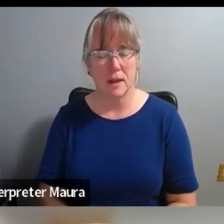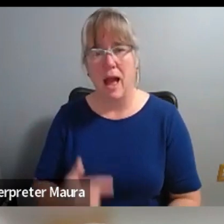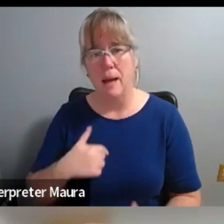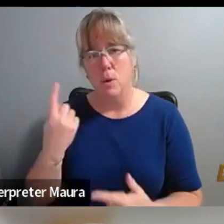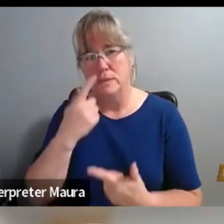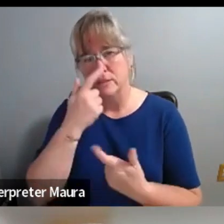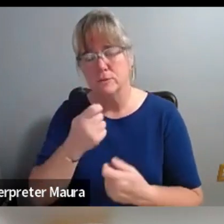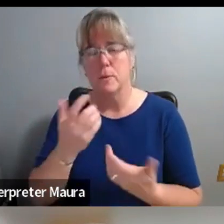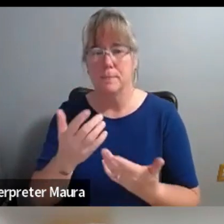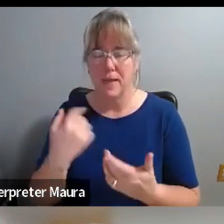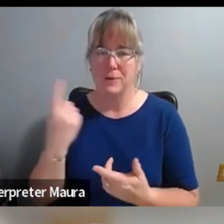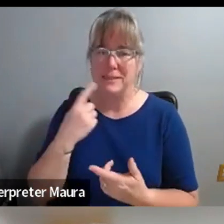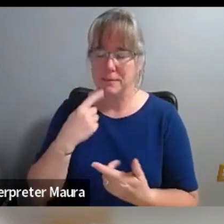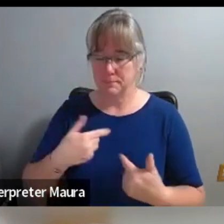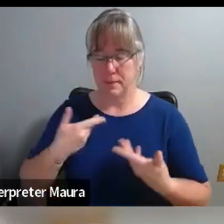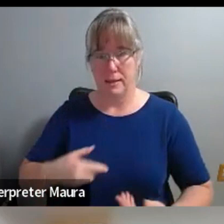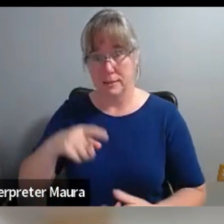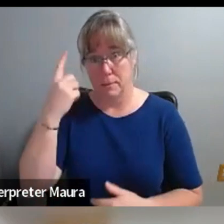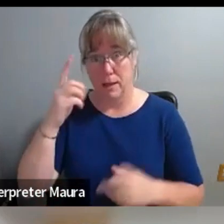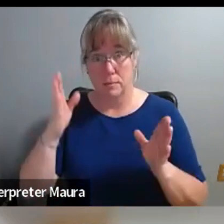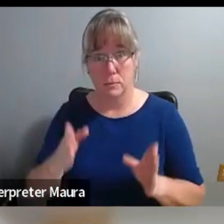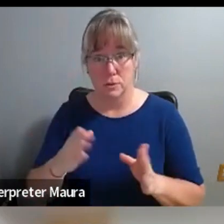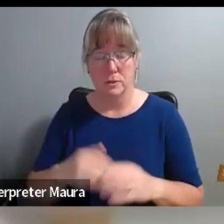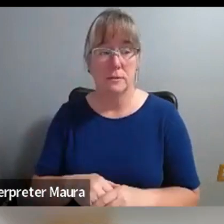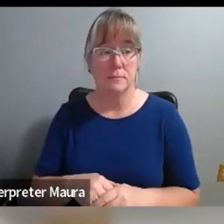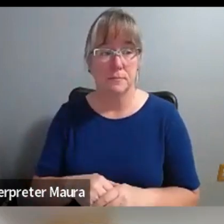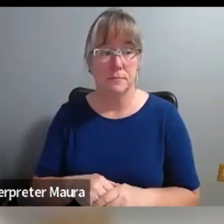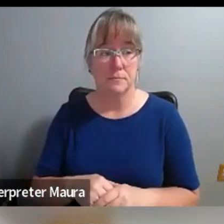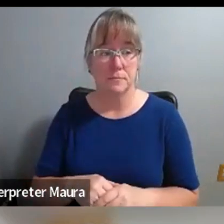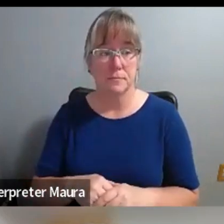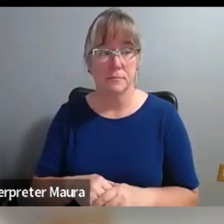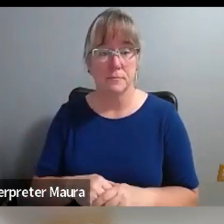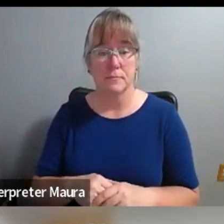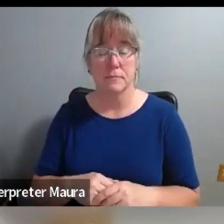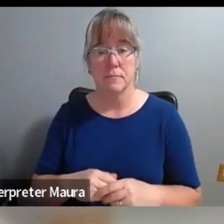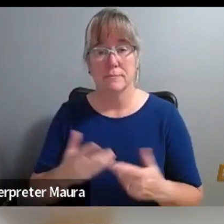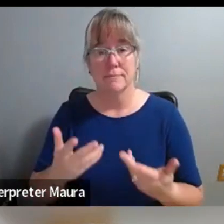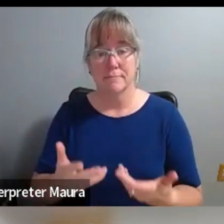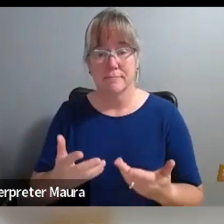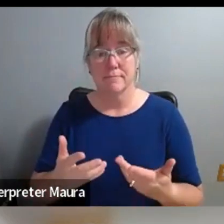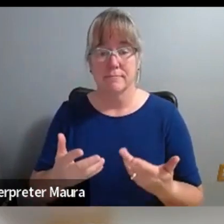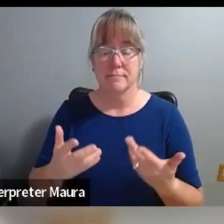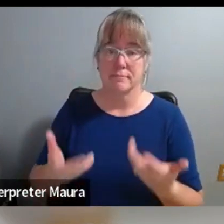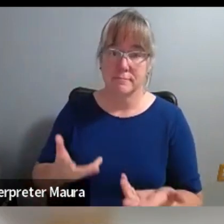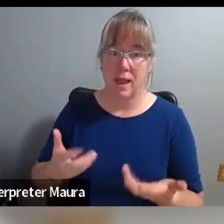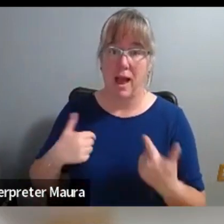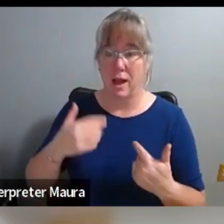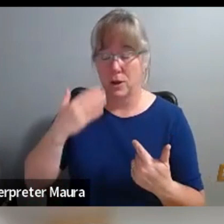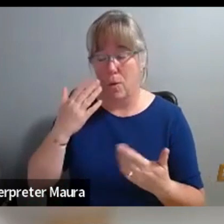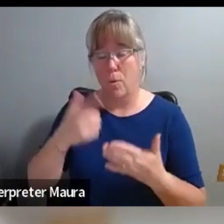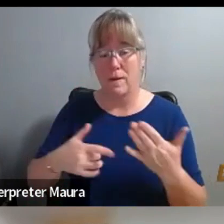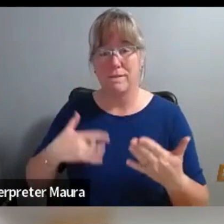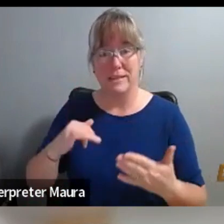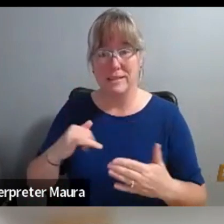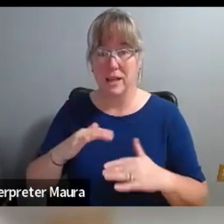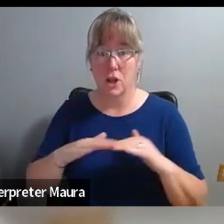being a Black person does, I think, just generate a certain level of empathy. You know what it feels like not to be welcome. You